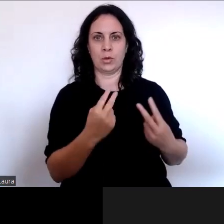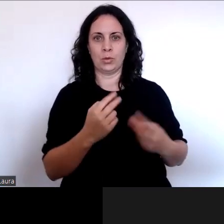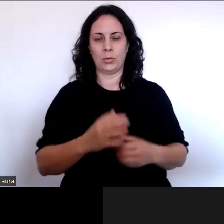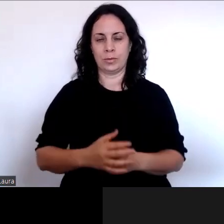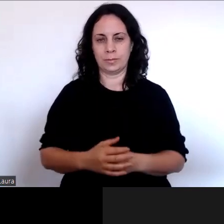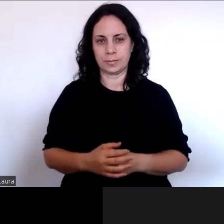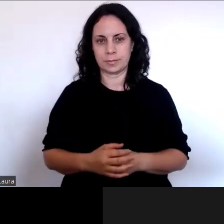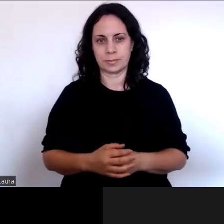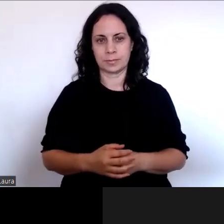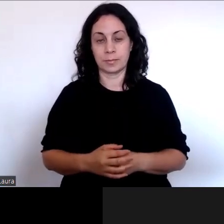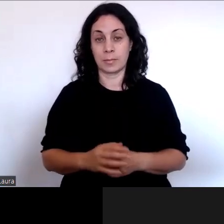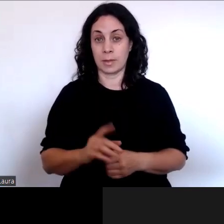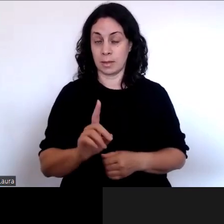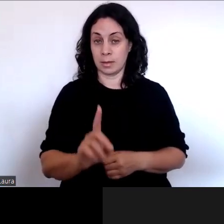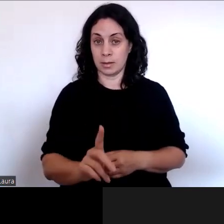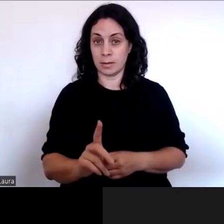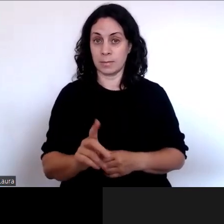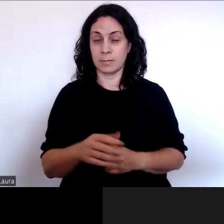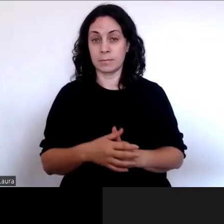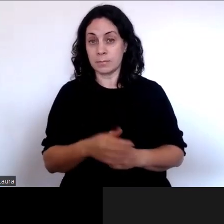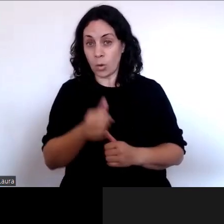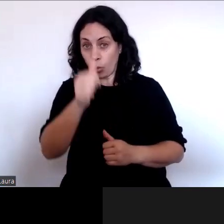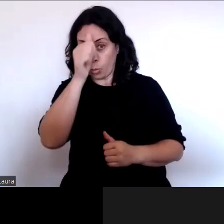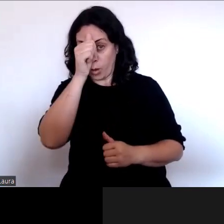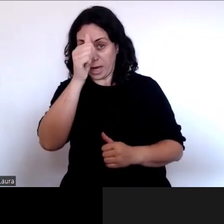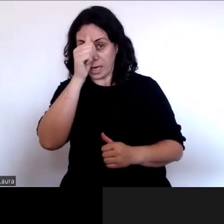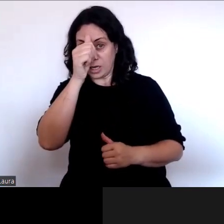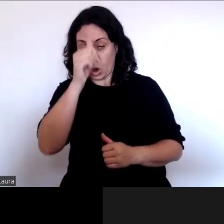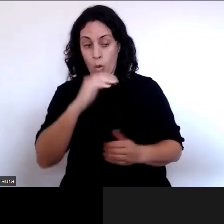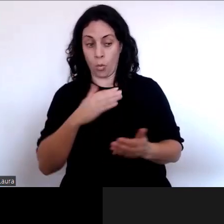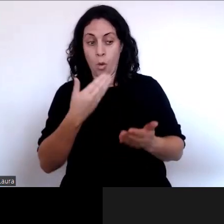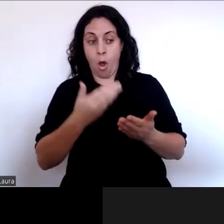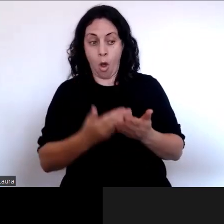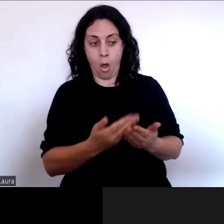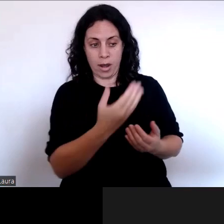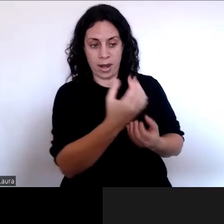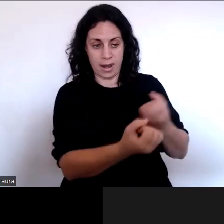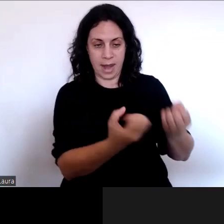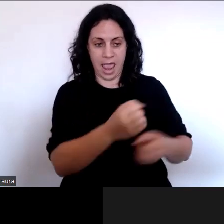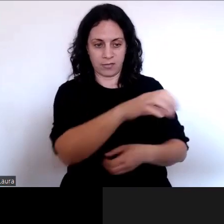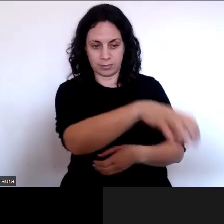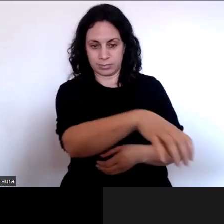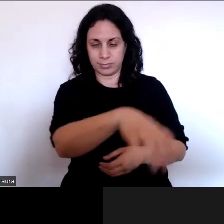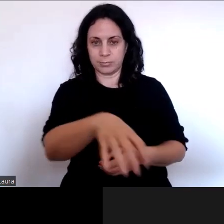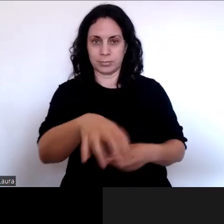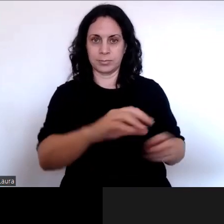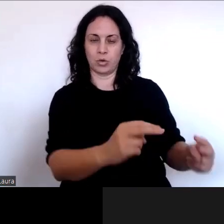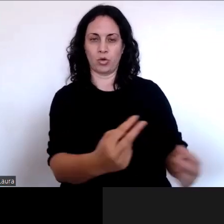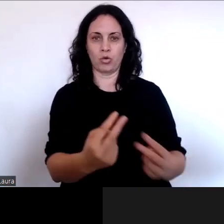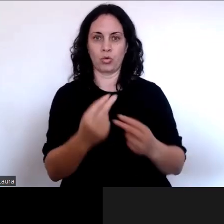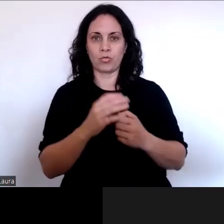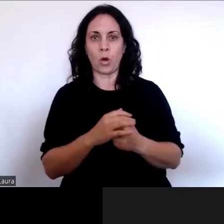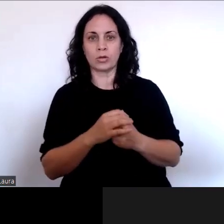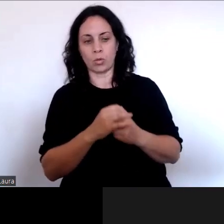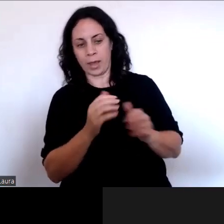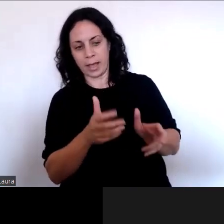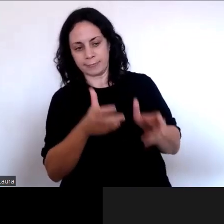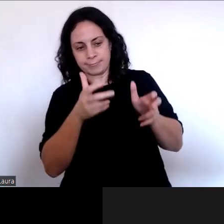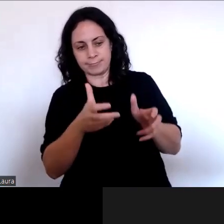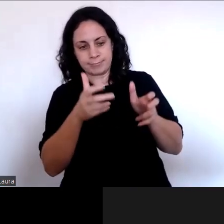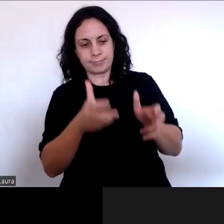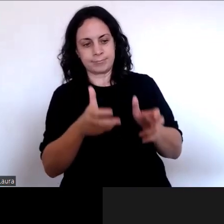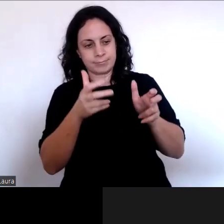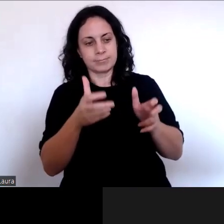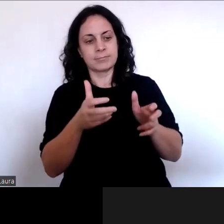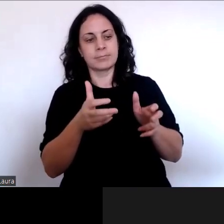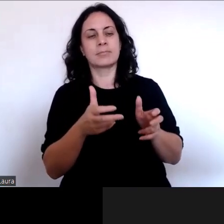we're definitely aware of them, we're following them and we will definitely factor them into not just our research,